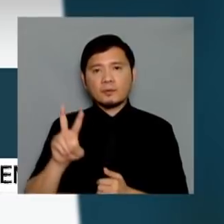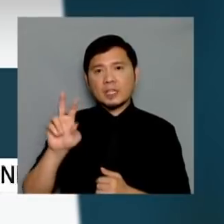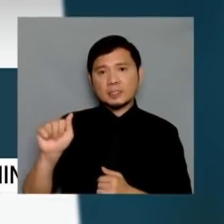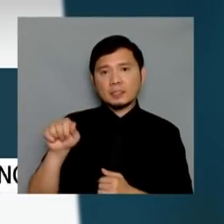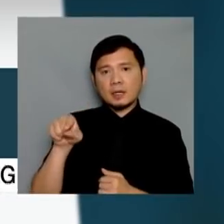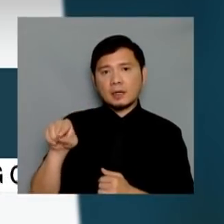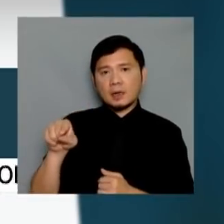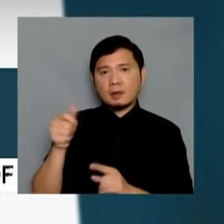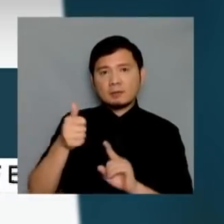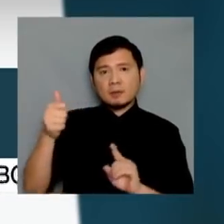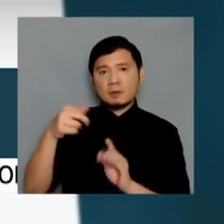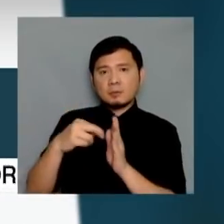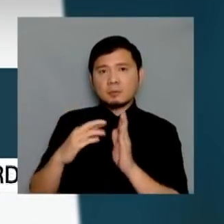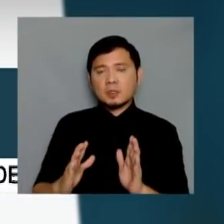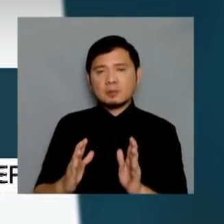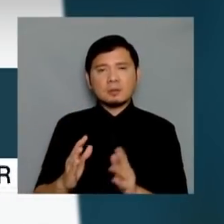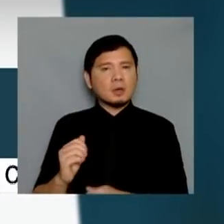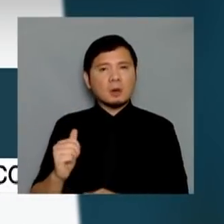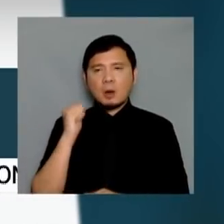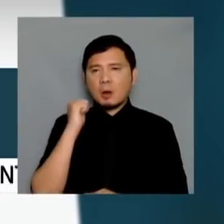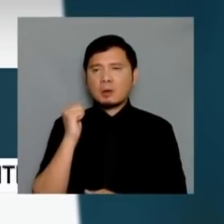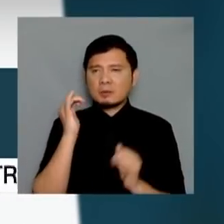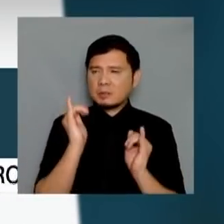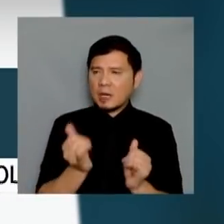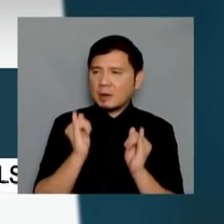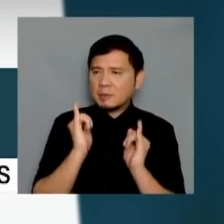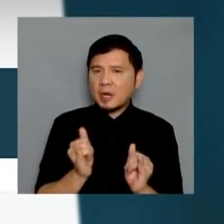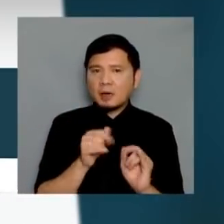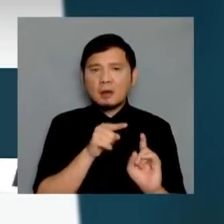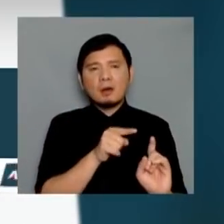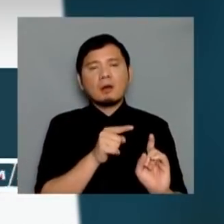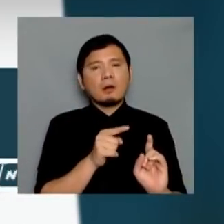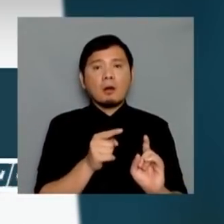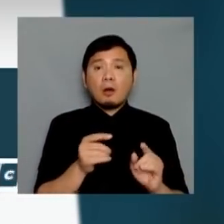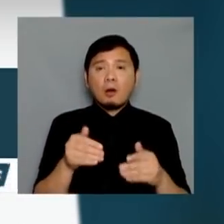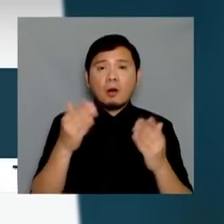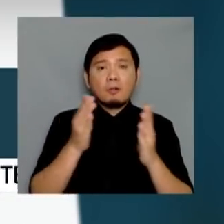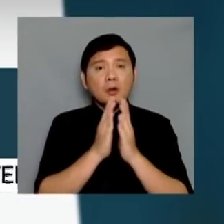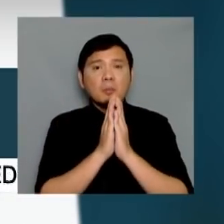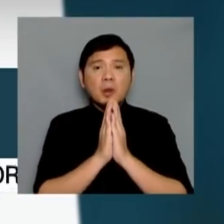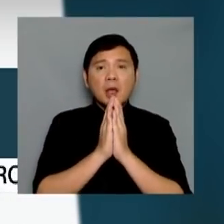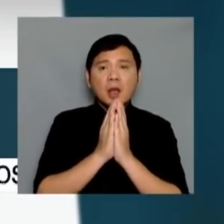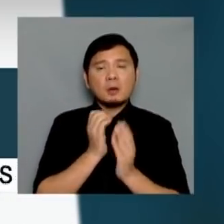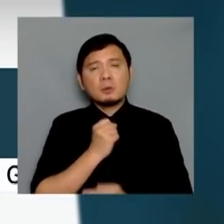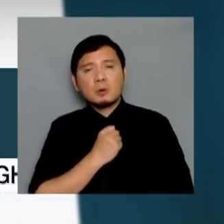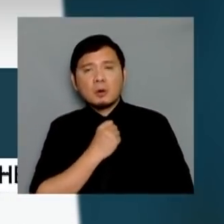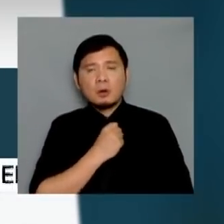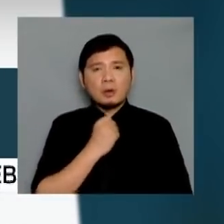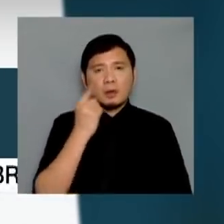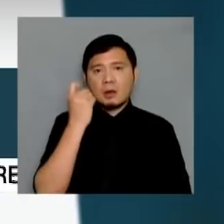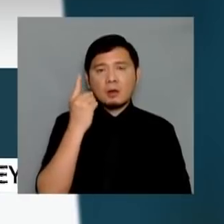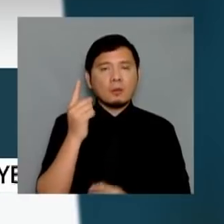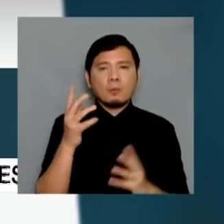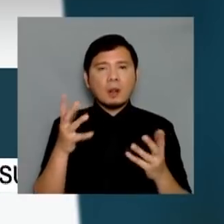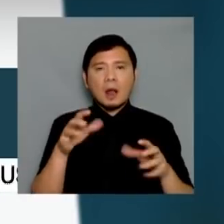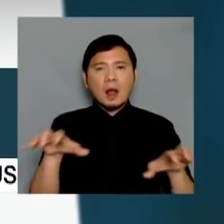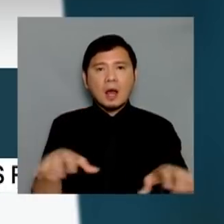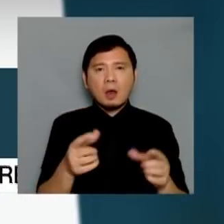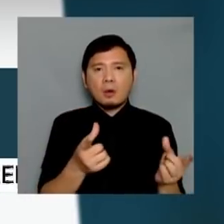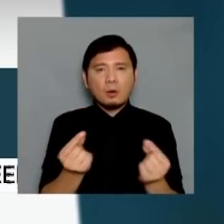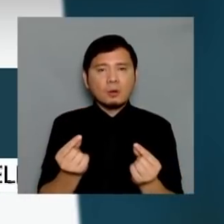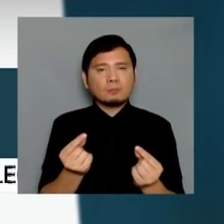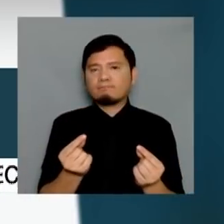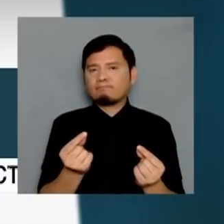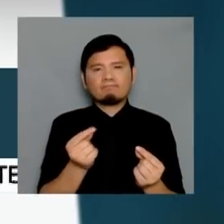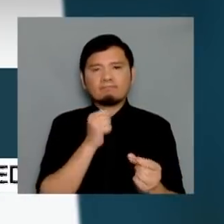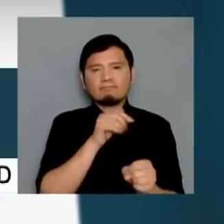says he refuses to take the status quo from colleagues who will just offer prayers and condolences with no real action. At the